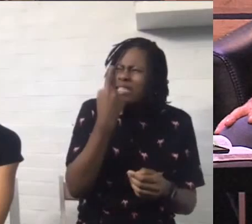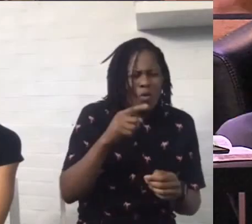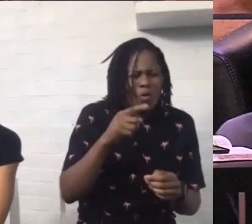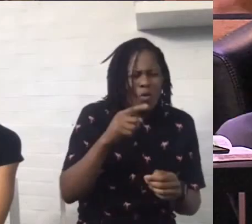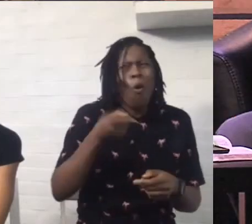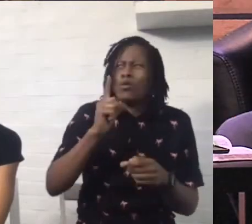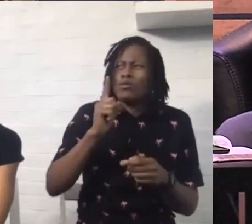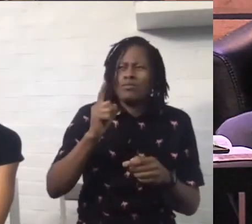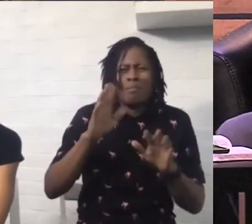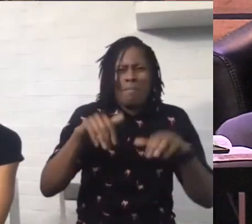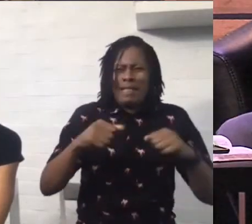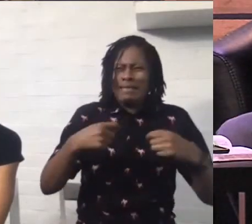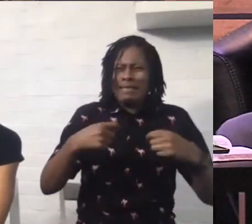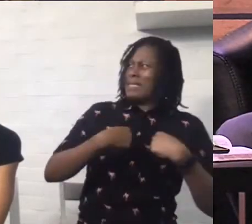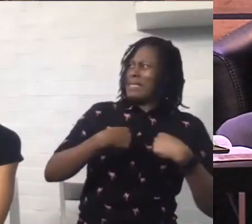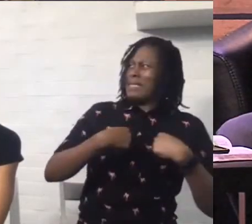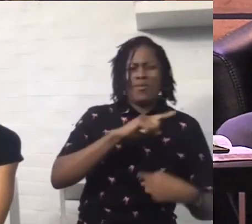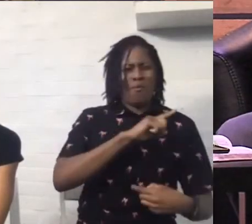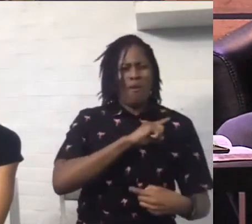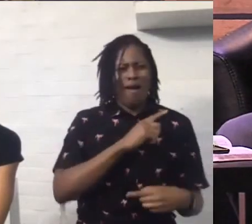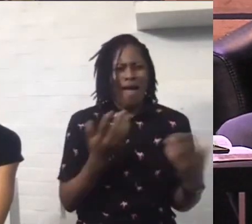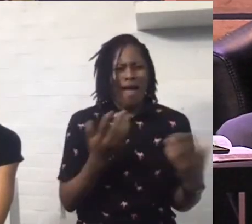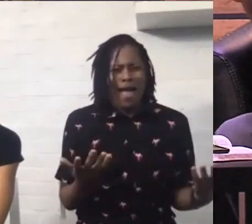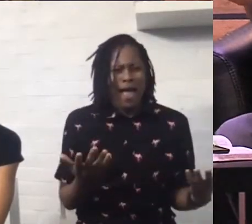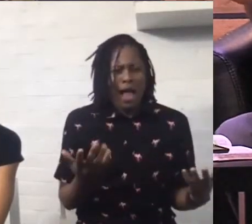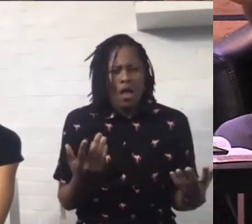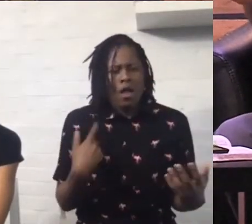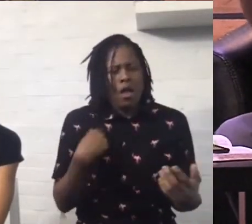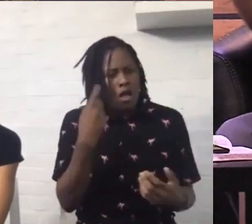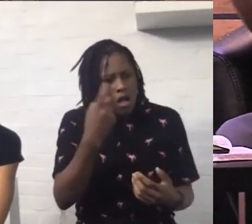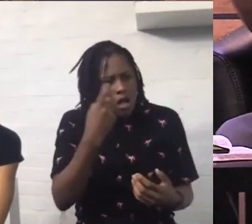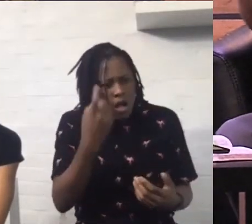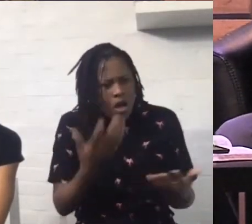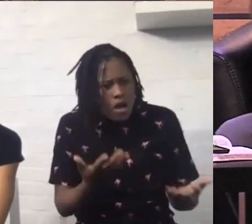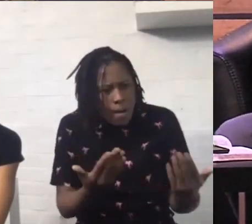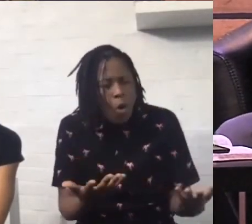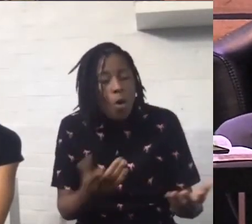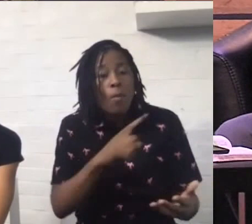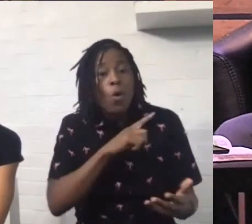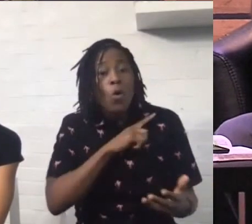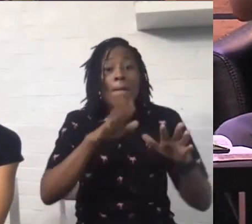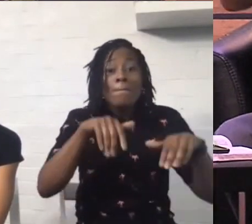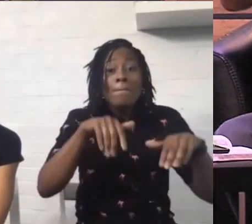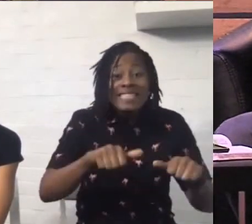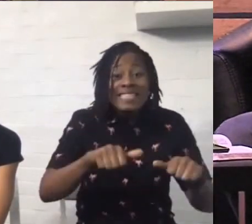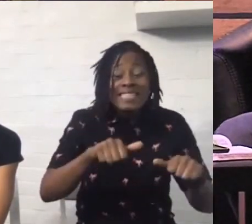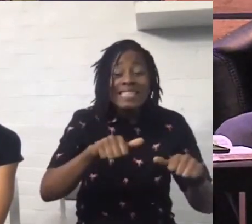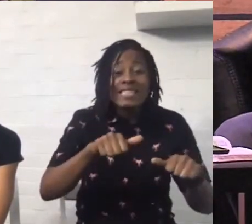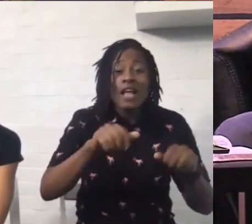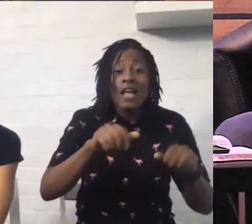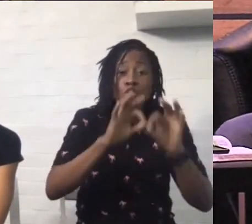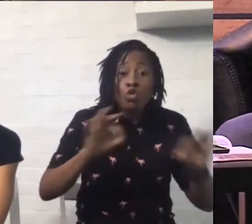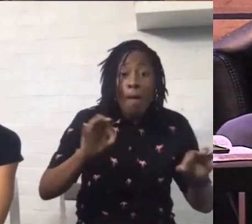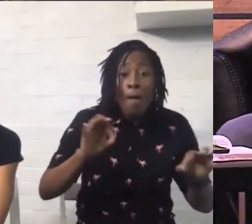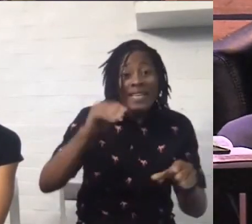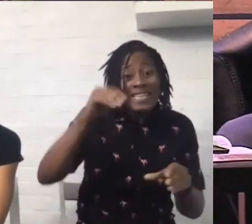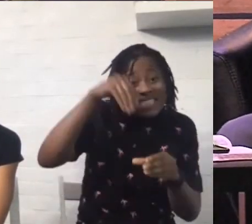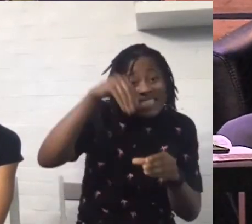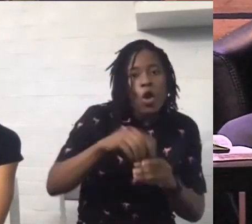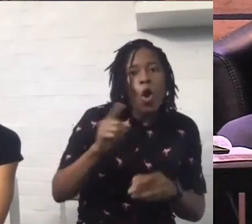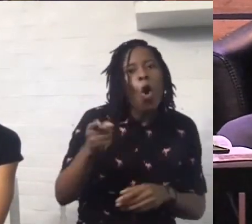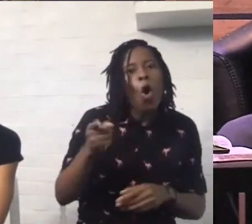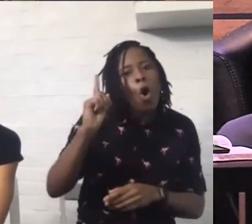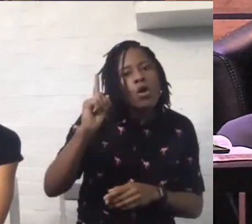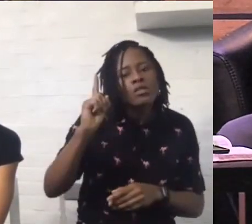blessing and shalom is in God. And to know God is to experience a